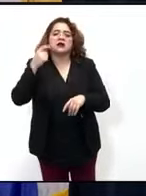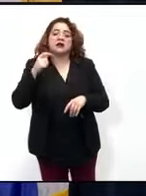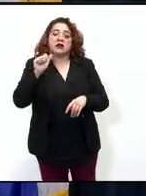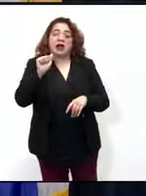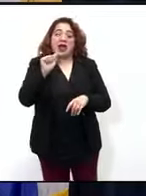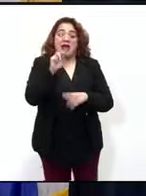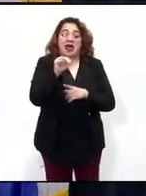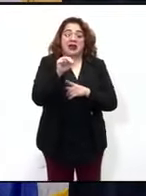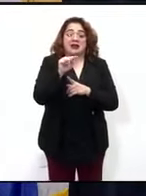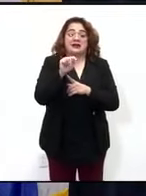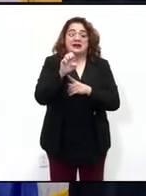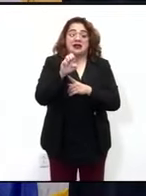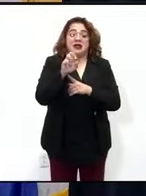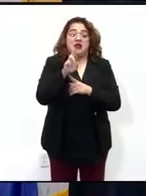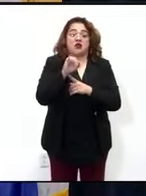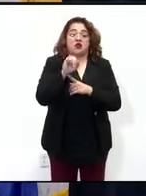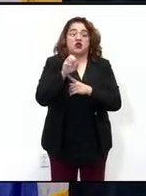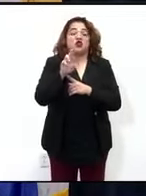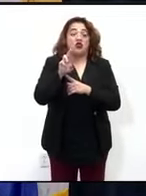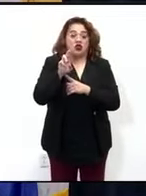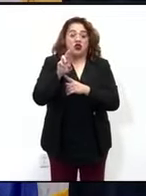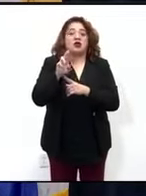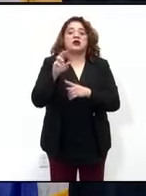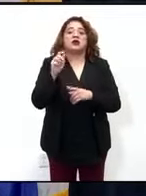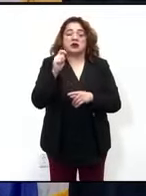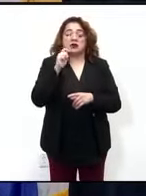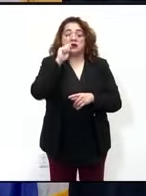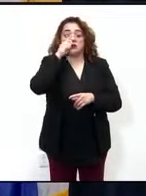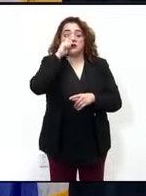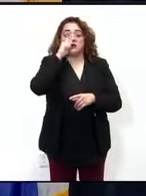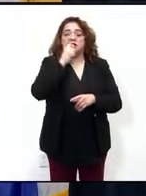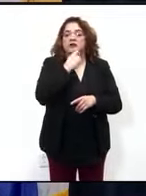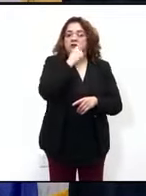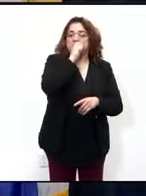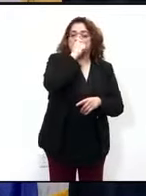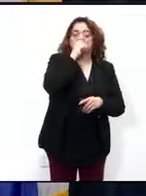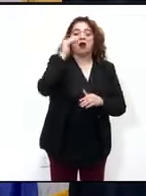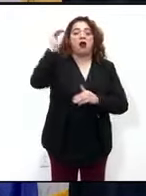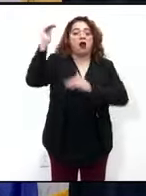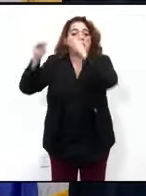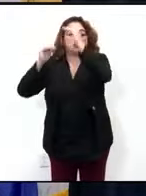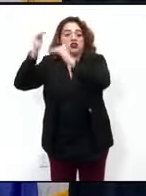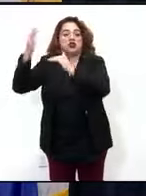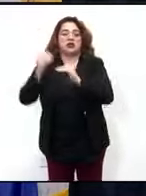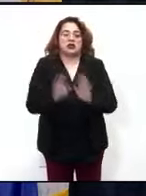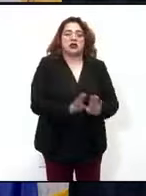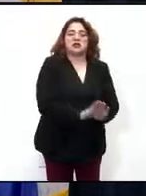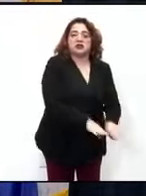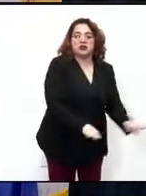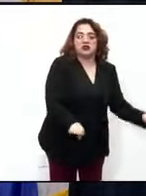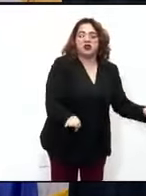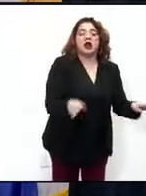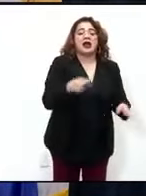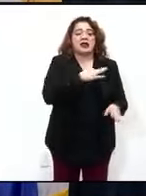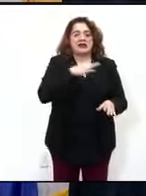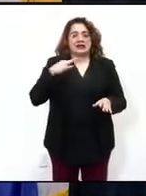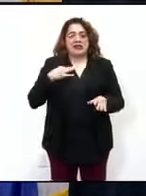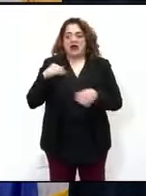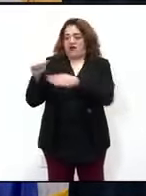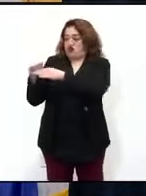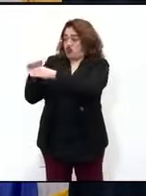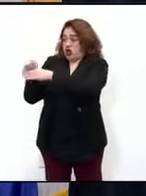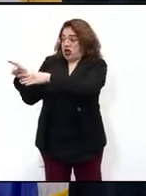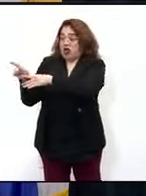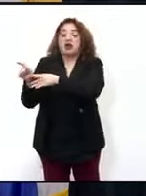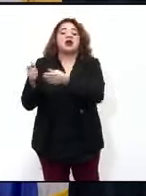administered to adults by themselves and by children by themselves. We will have additional staff that will help with that process for those who can't